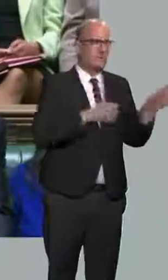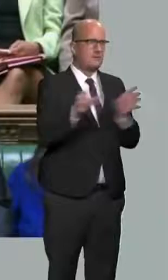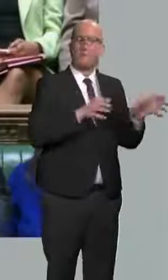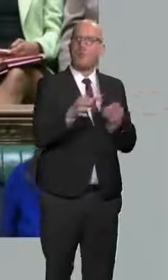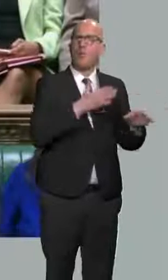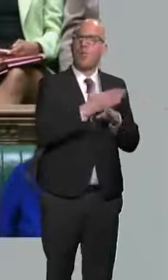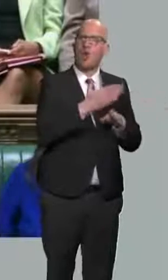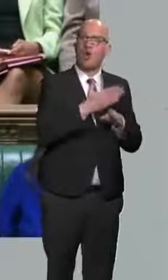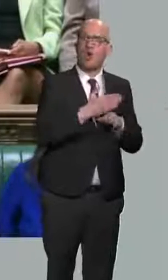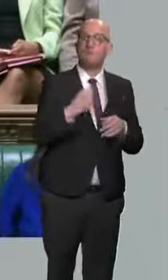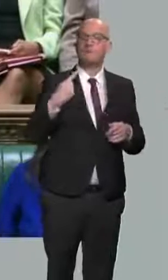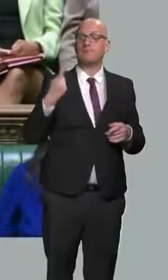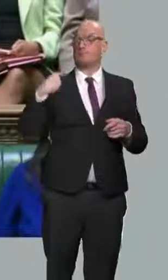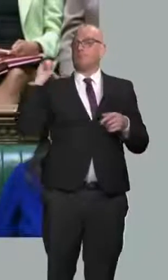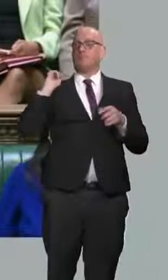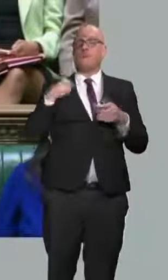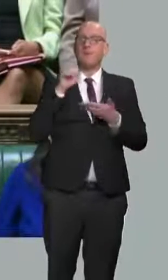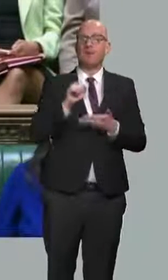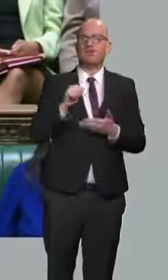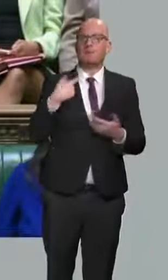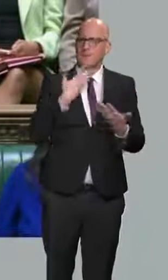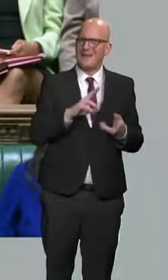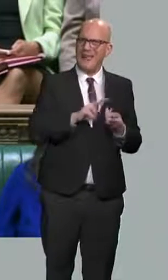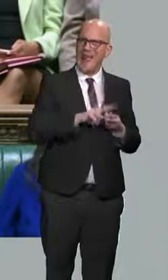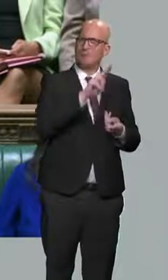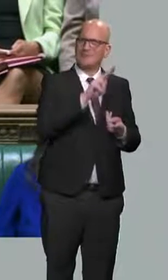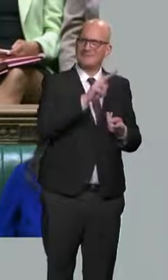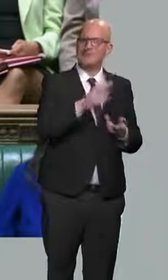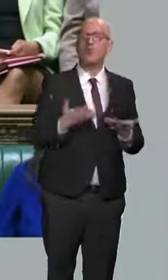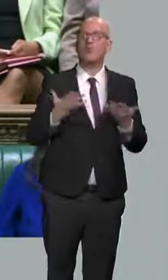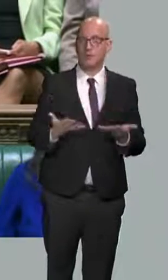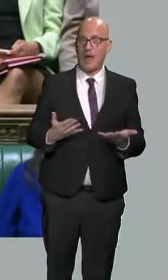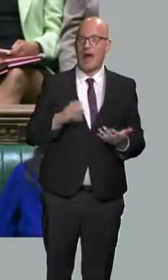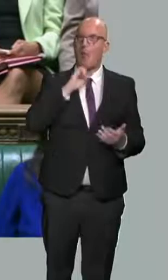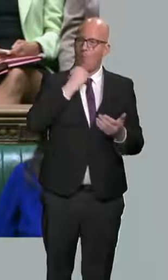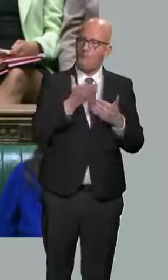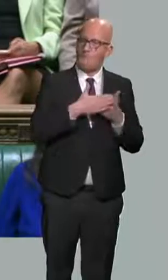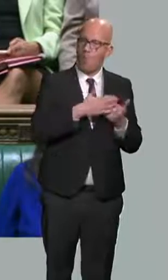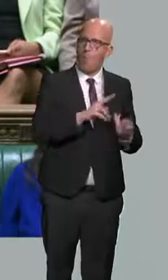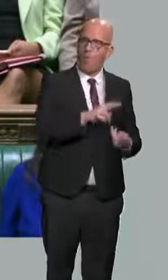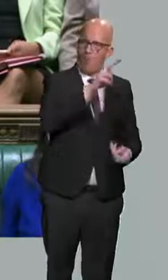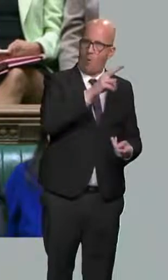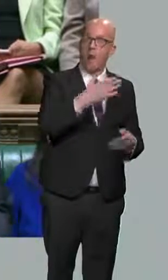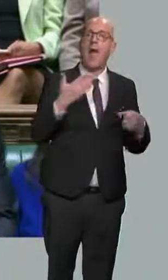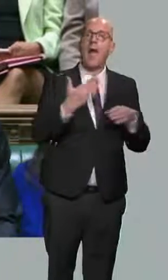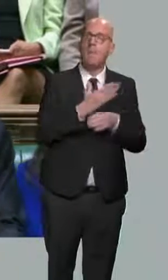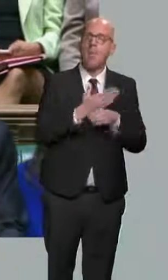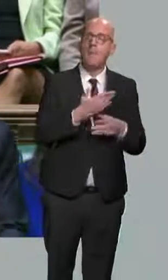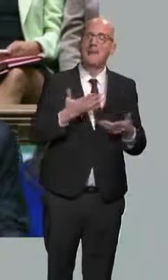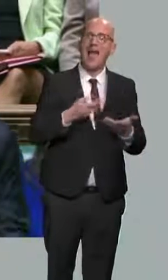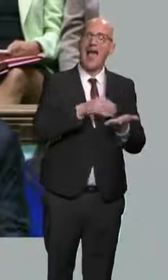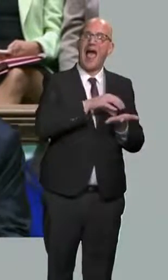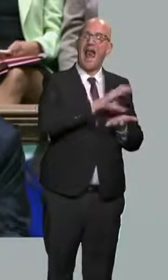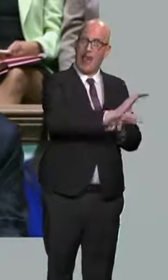ago, I increased that allowance. Today, I am going further. From April, the Employment Allowance will increase to